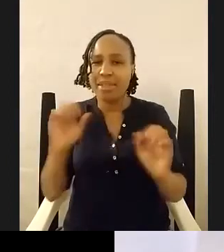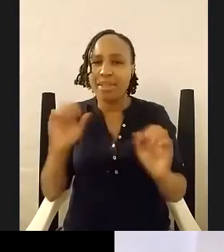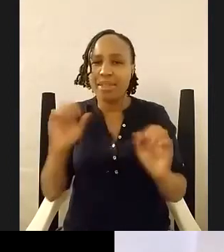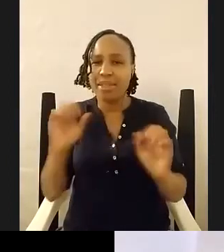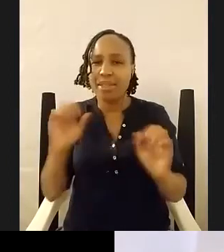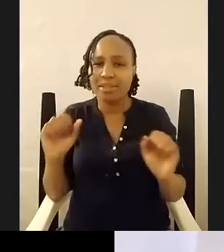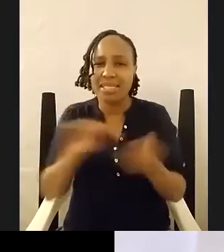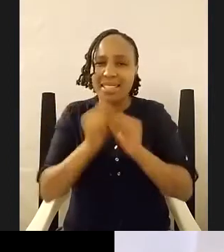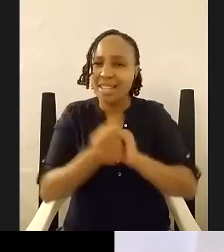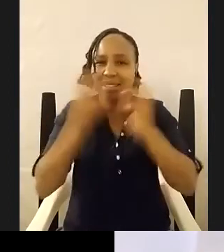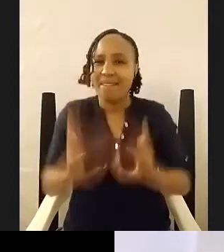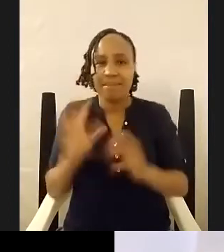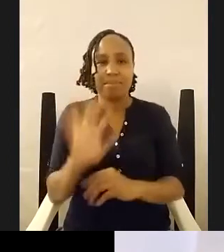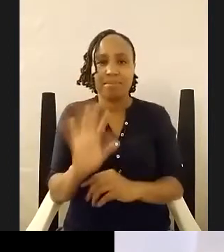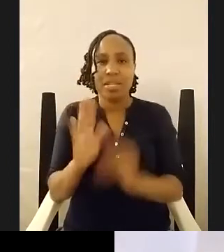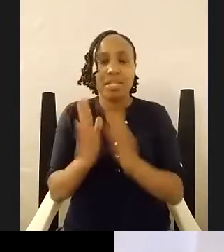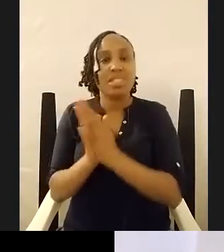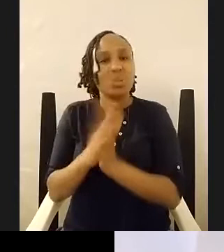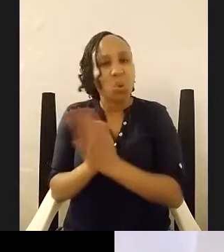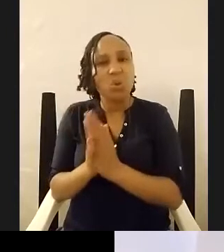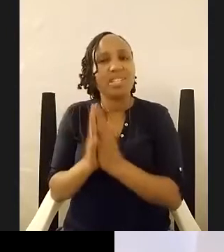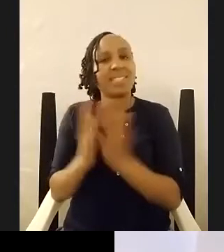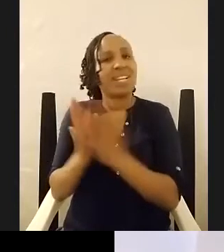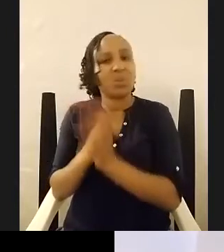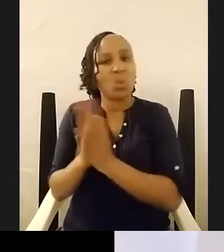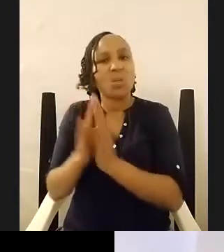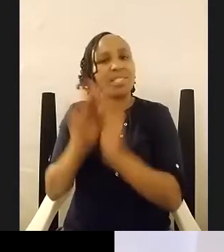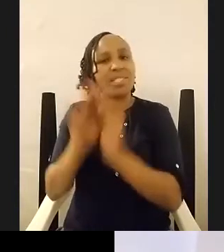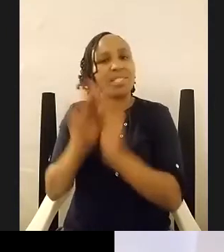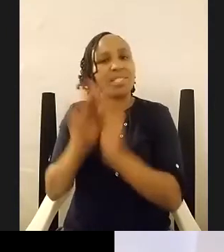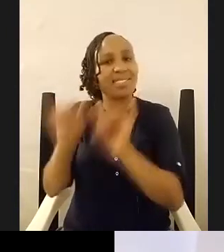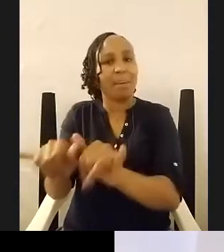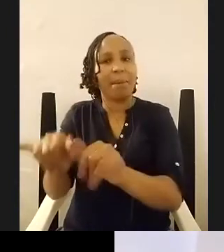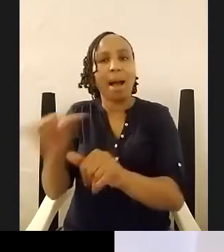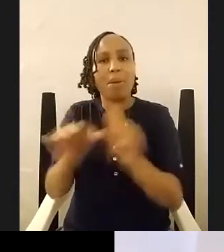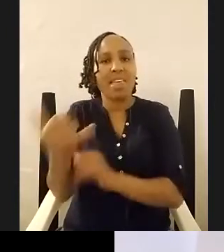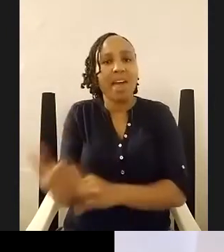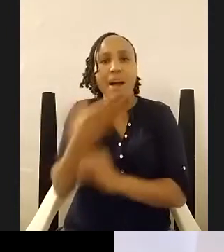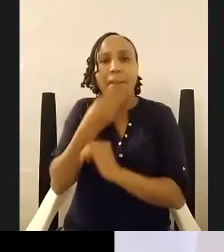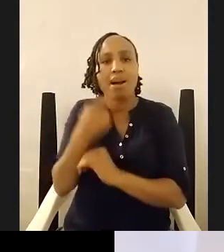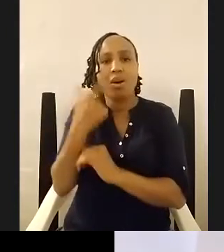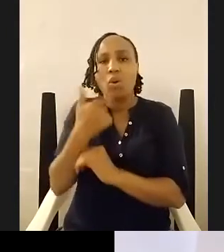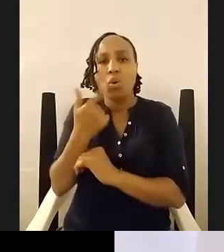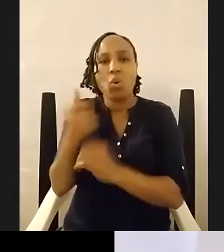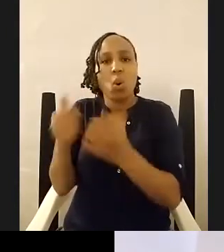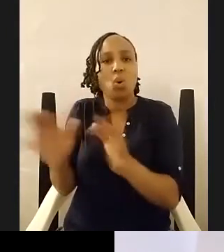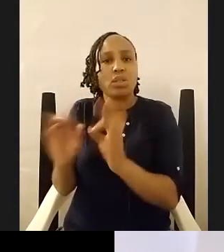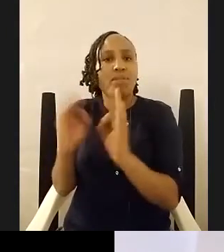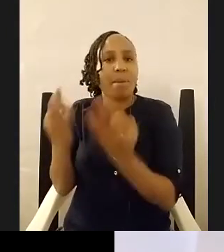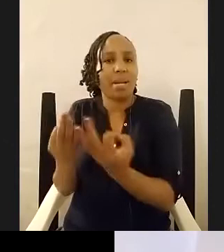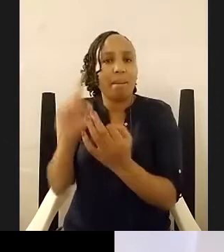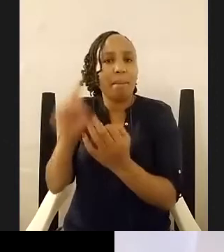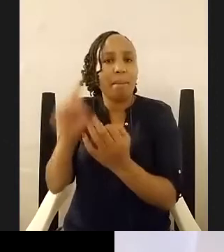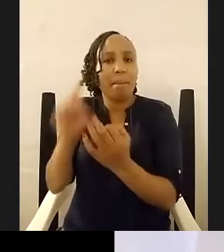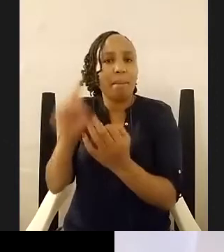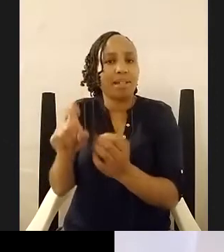story uh it's still the same about this young man who in his family of law school has to confront his own personal